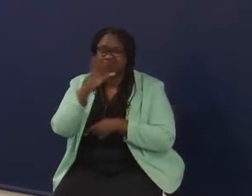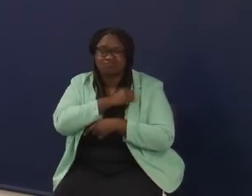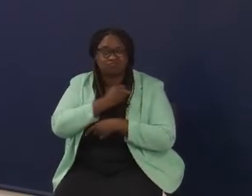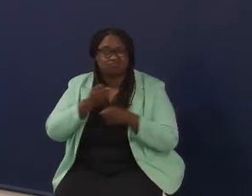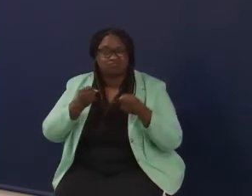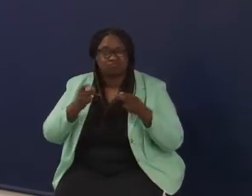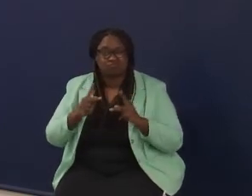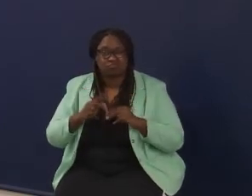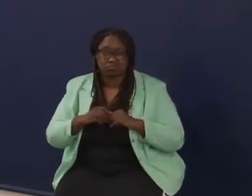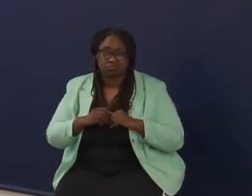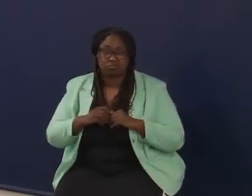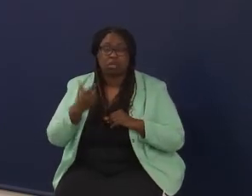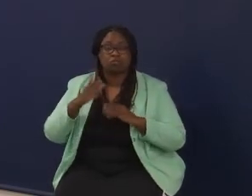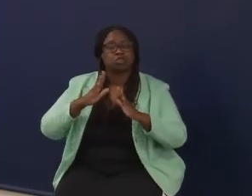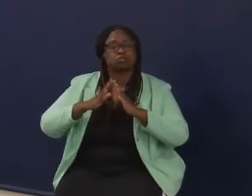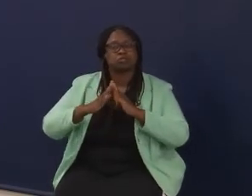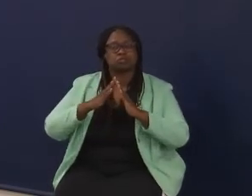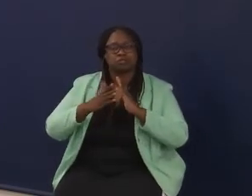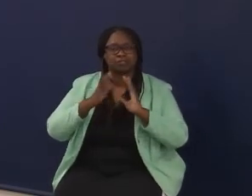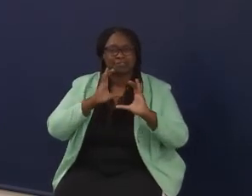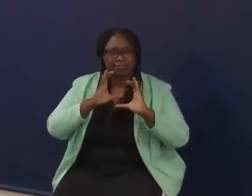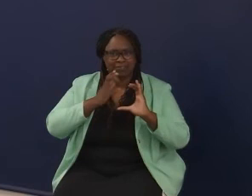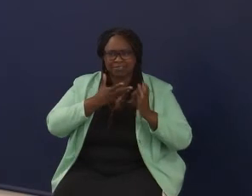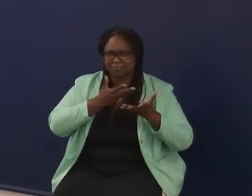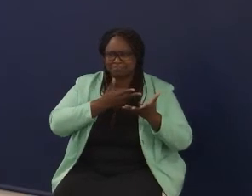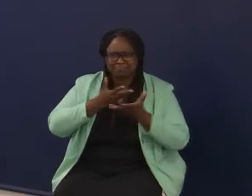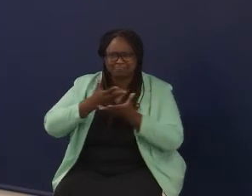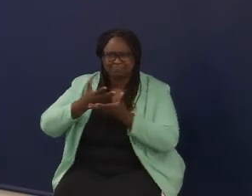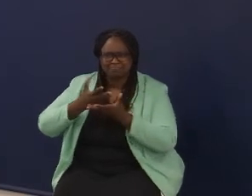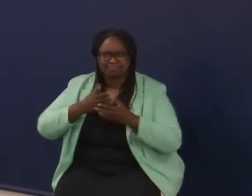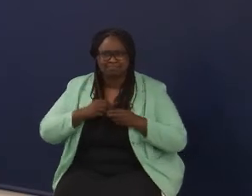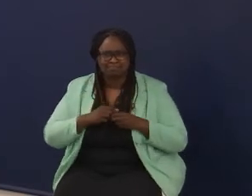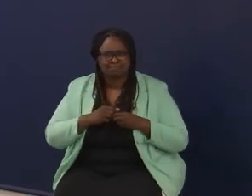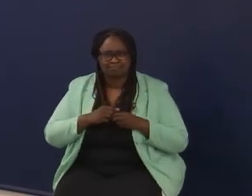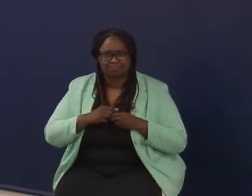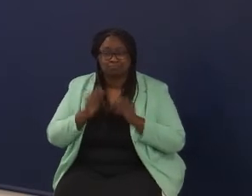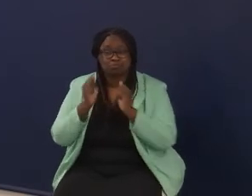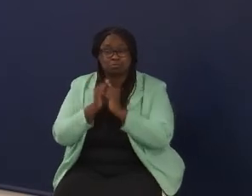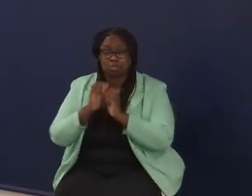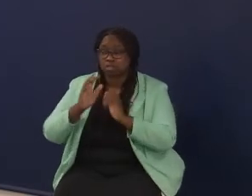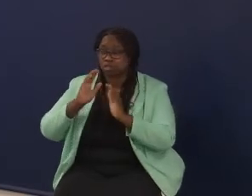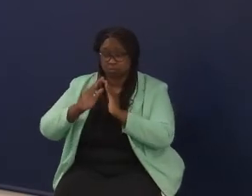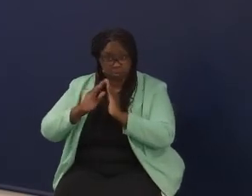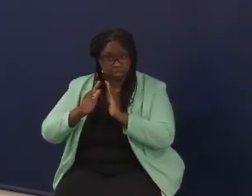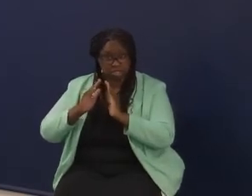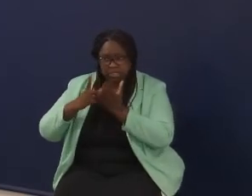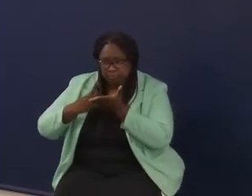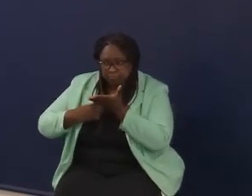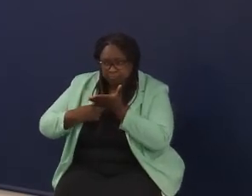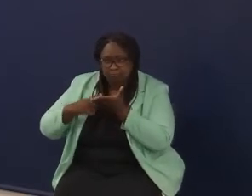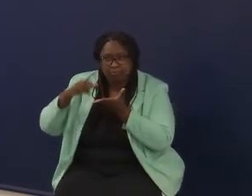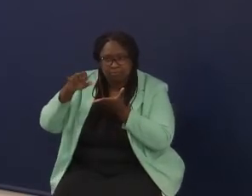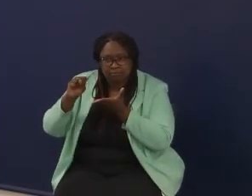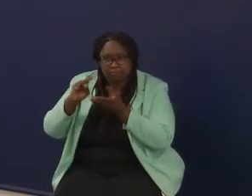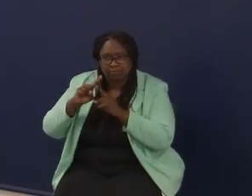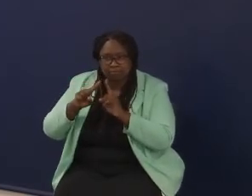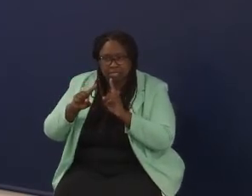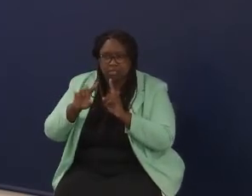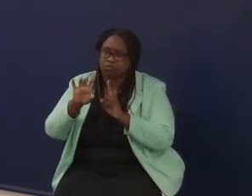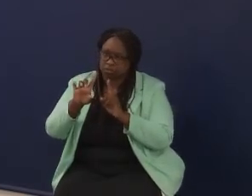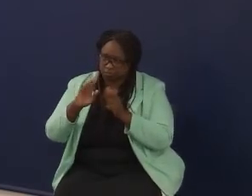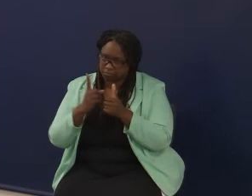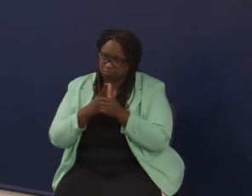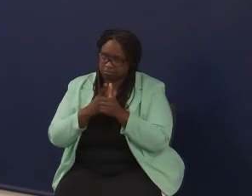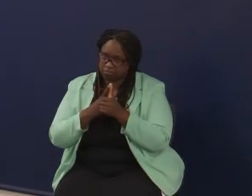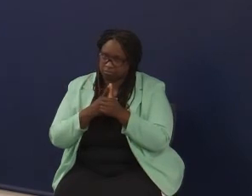mean, and it starts with that community wide conversation and you not only have it with your community. I think that's where the mix comes in. First